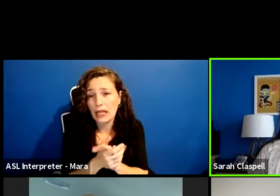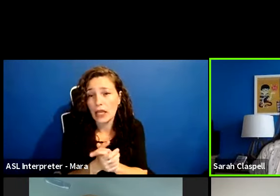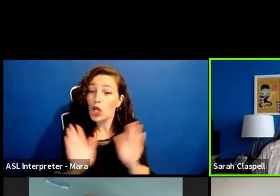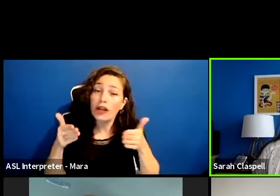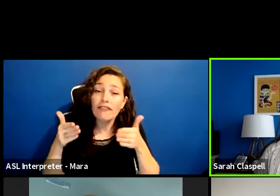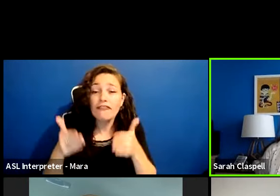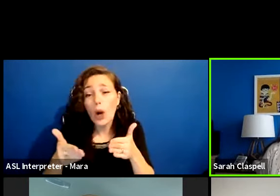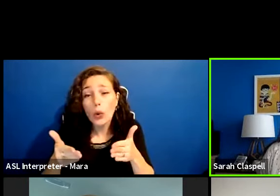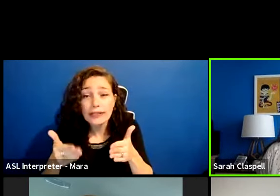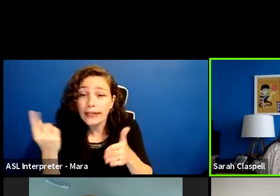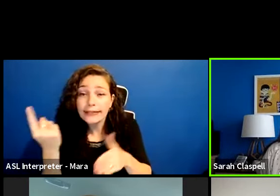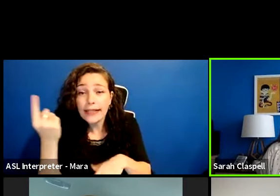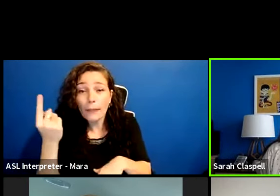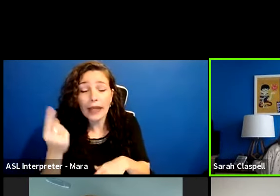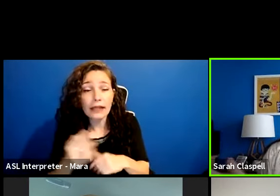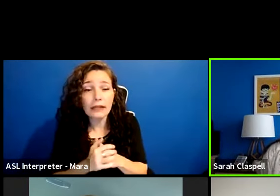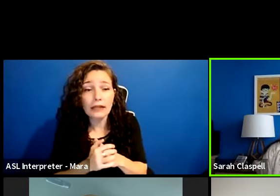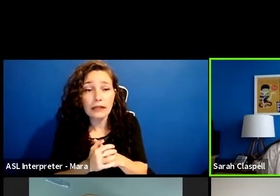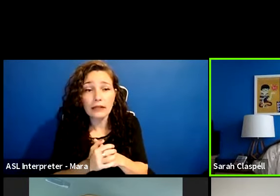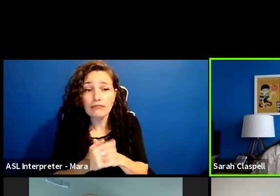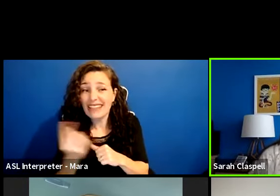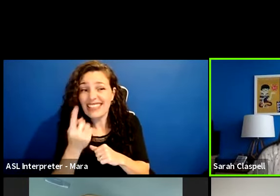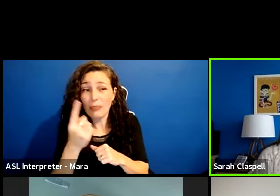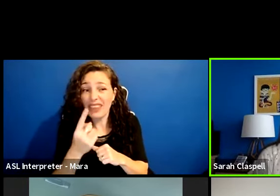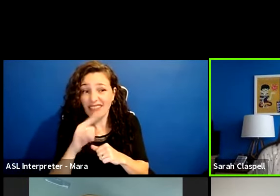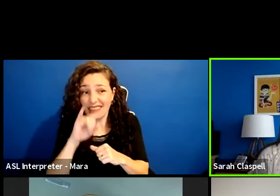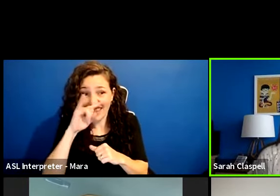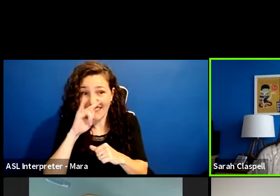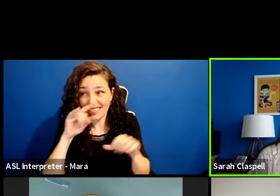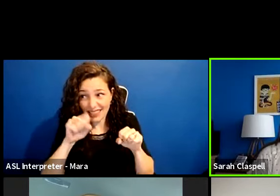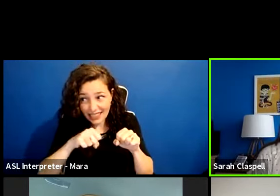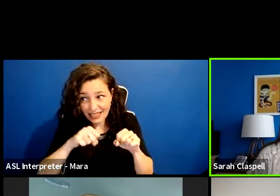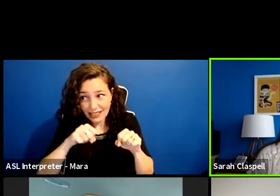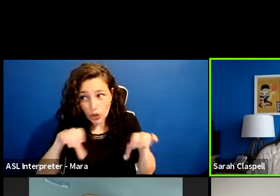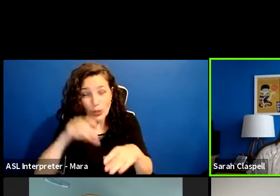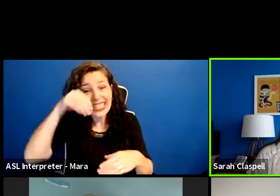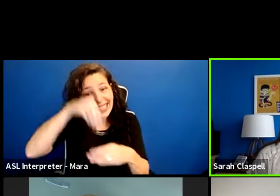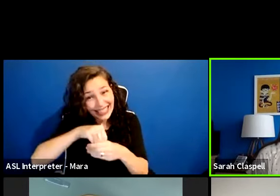or something like that? Something that kids might be doing in the classroom.